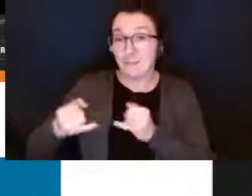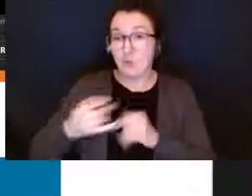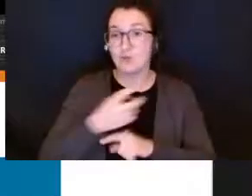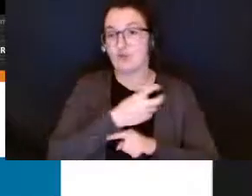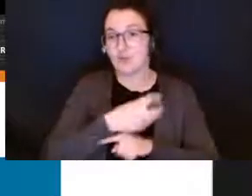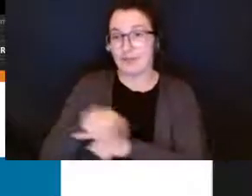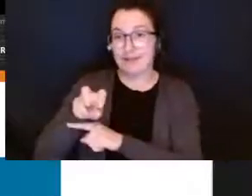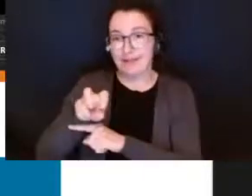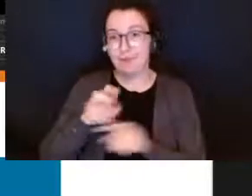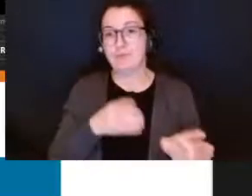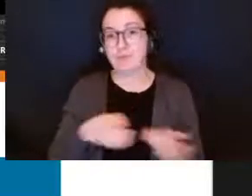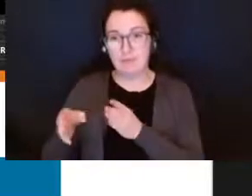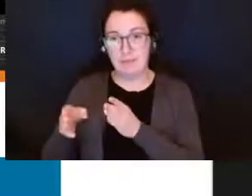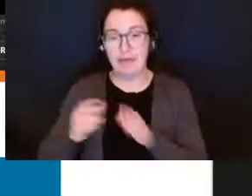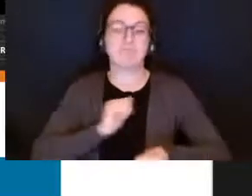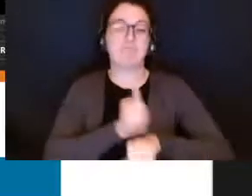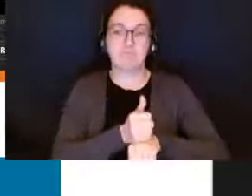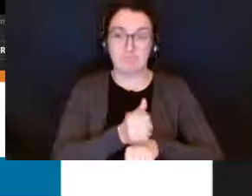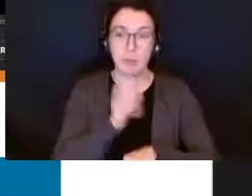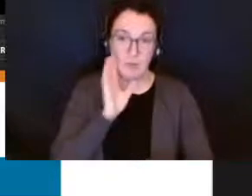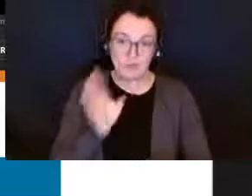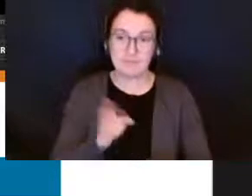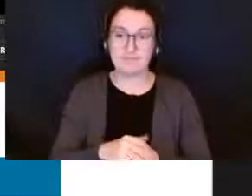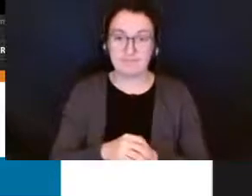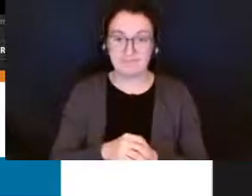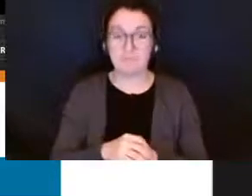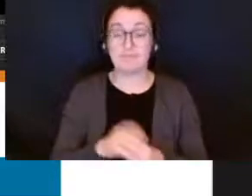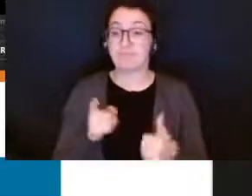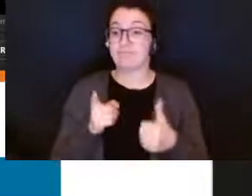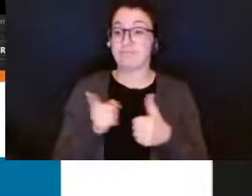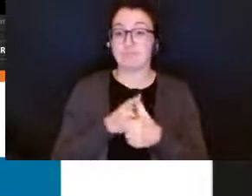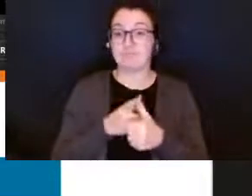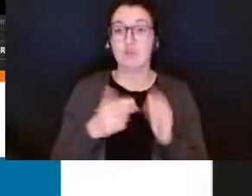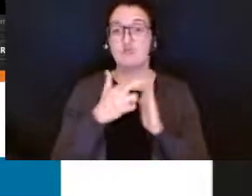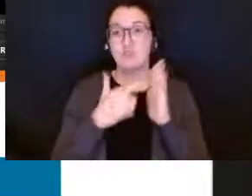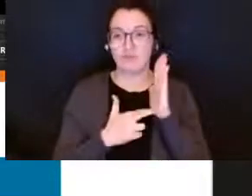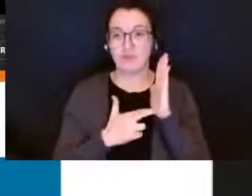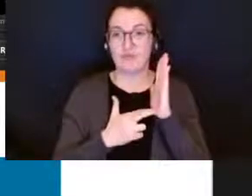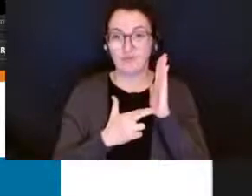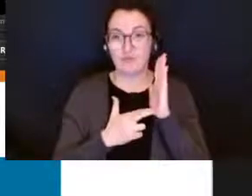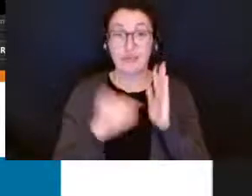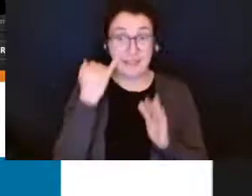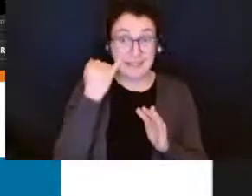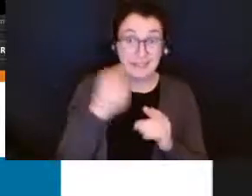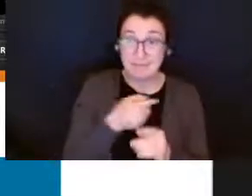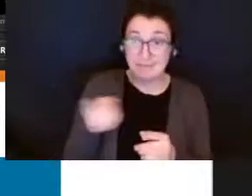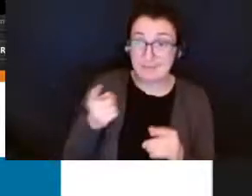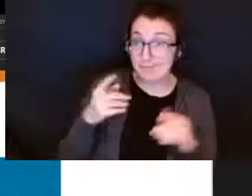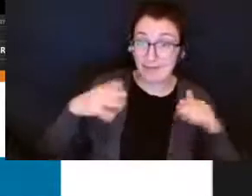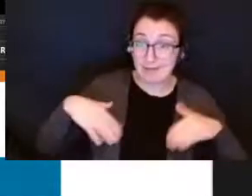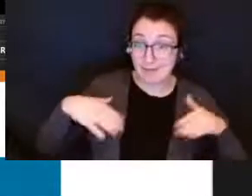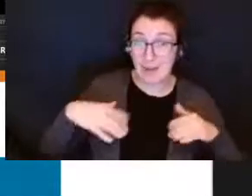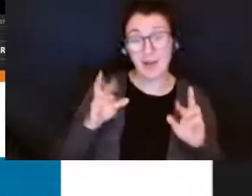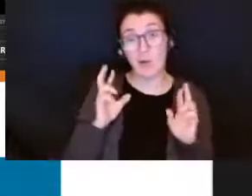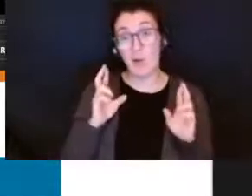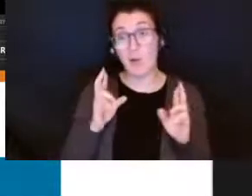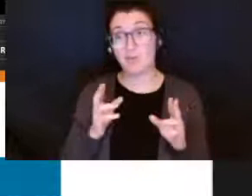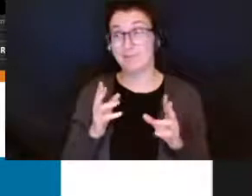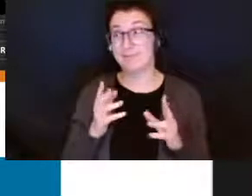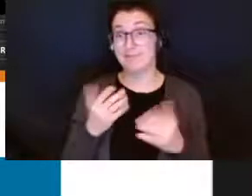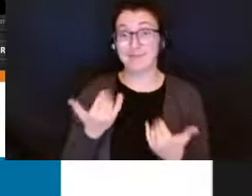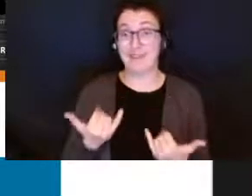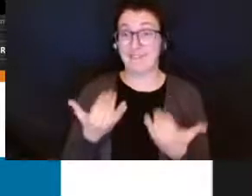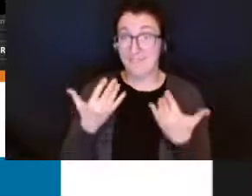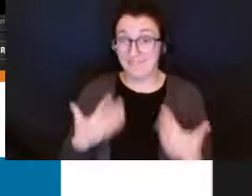so starting with registration if you haven't already done so hopefully you will do so after tonight and that is